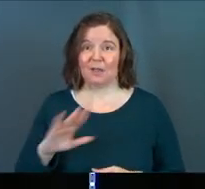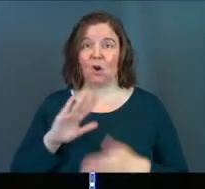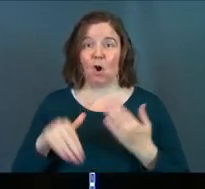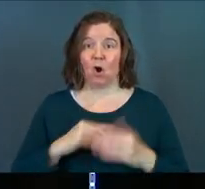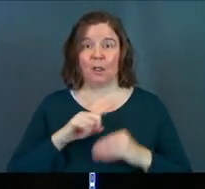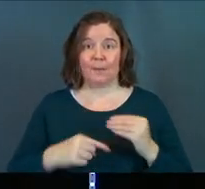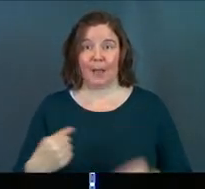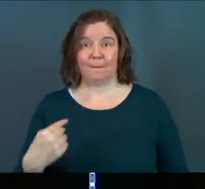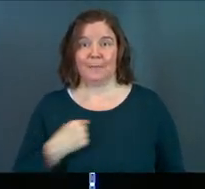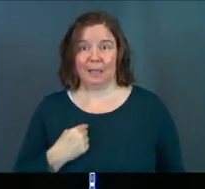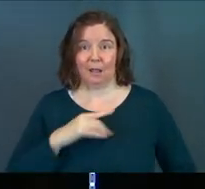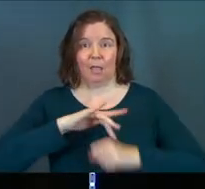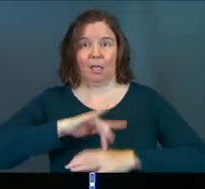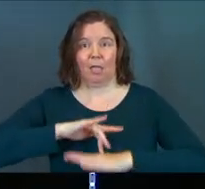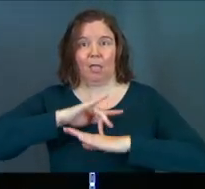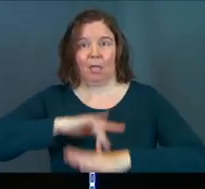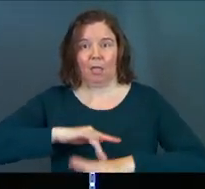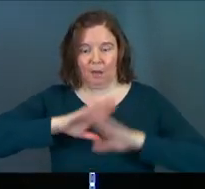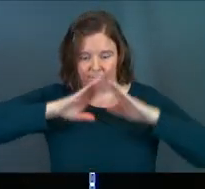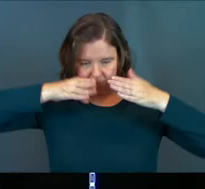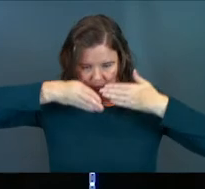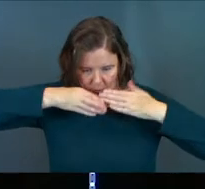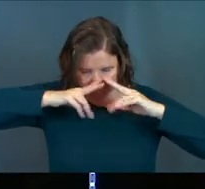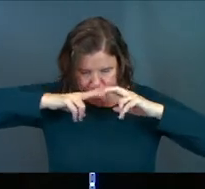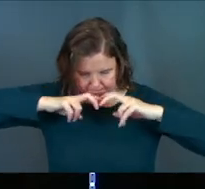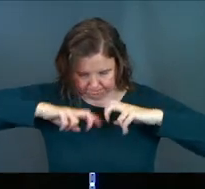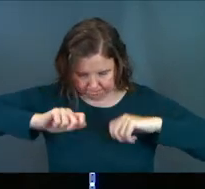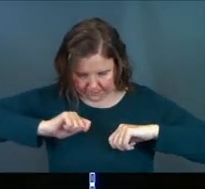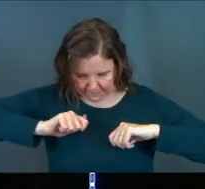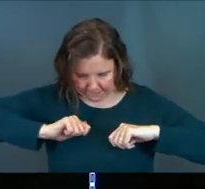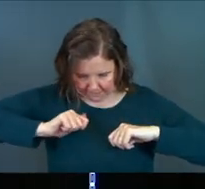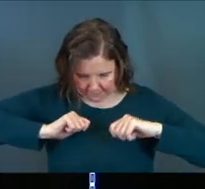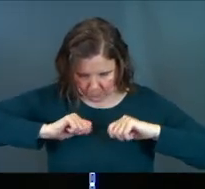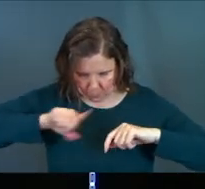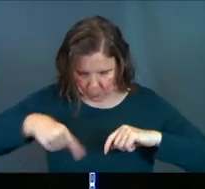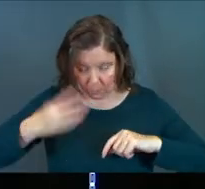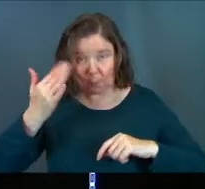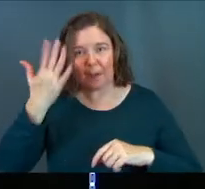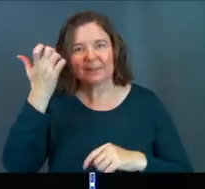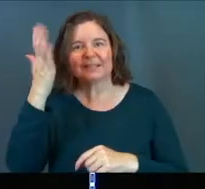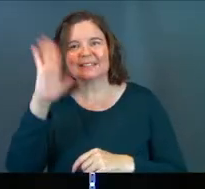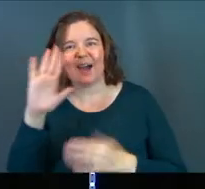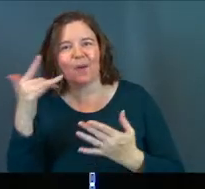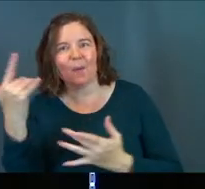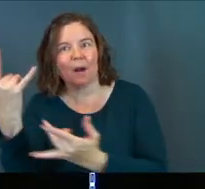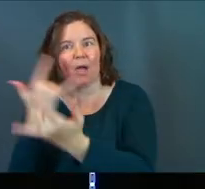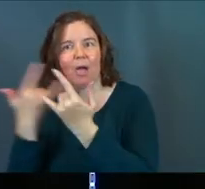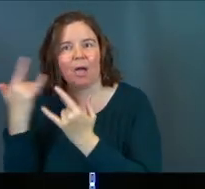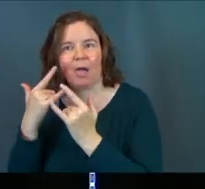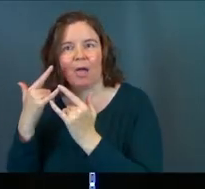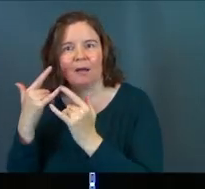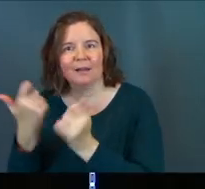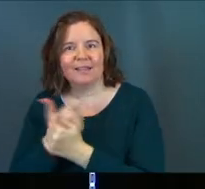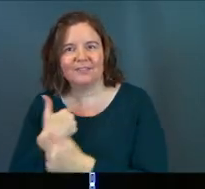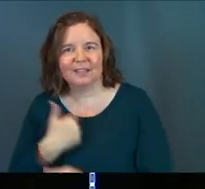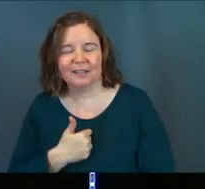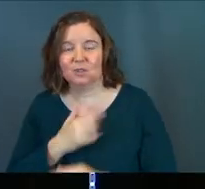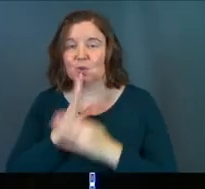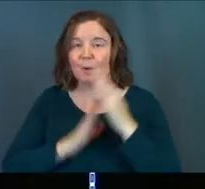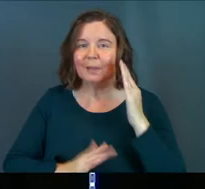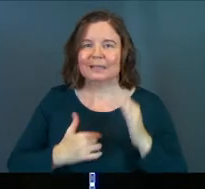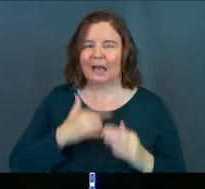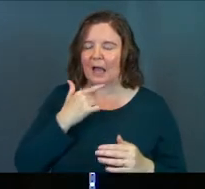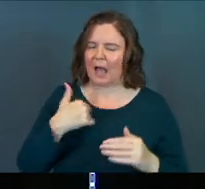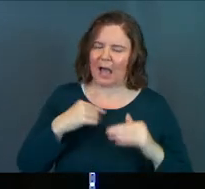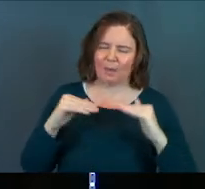all about us. We don't have to be consumed with ourselves because God already is. Humility is not saying